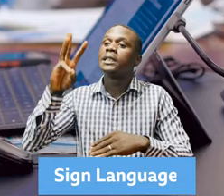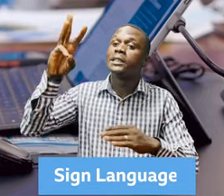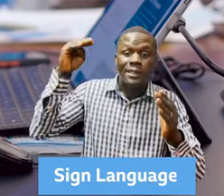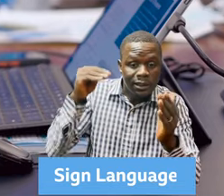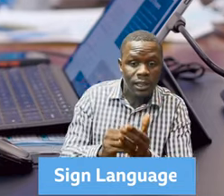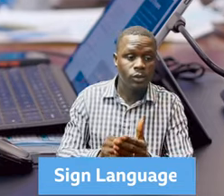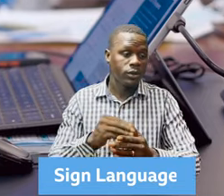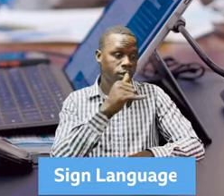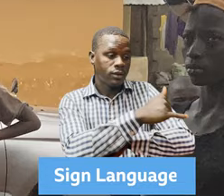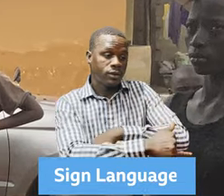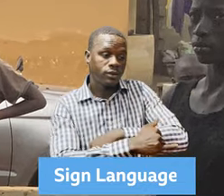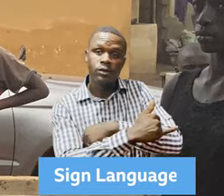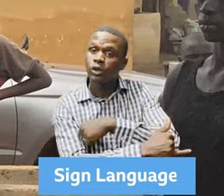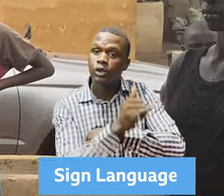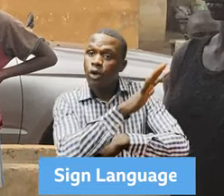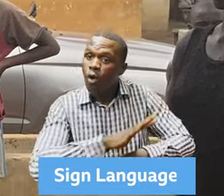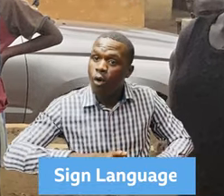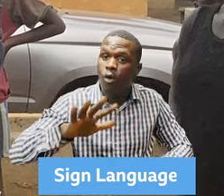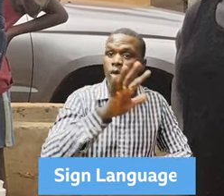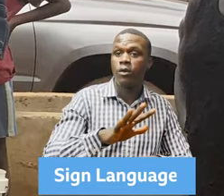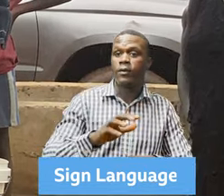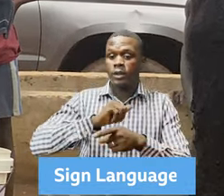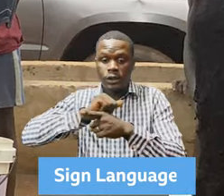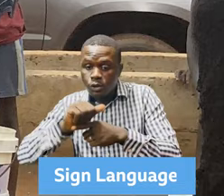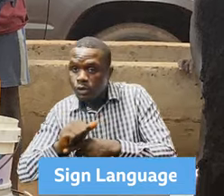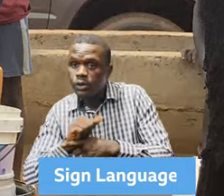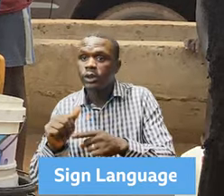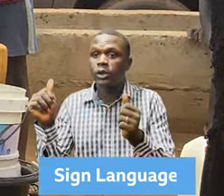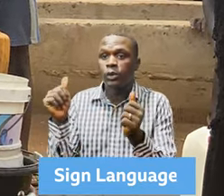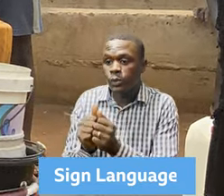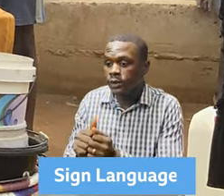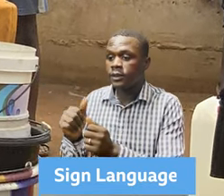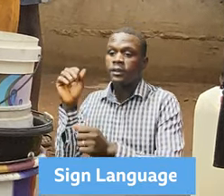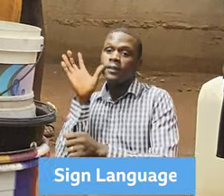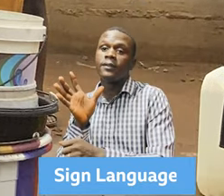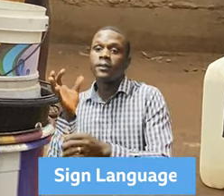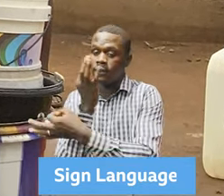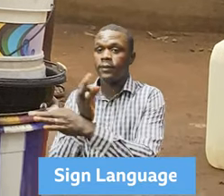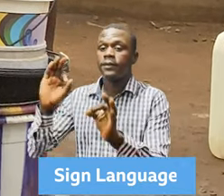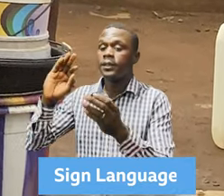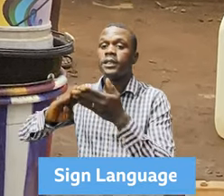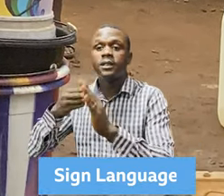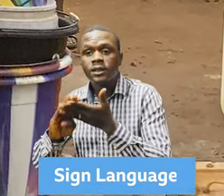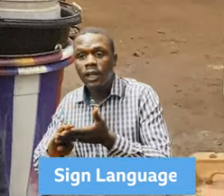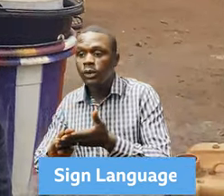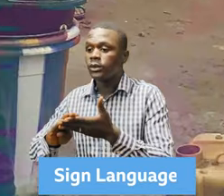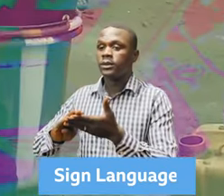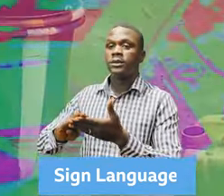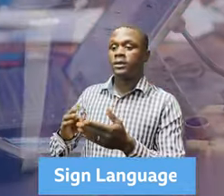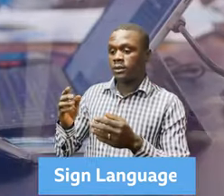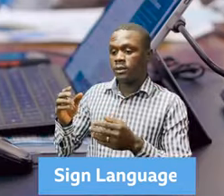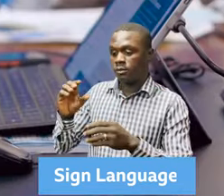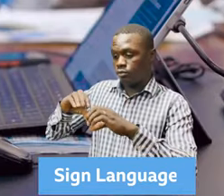across the country have been trained. Partnership with Freetown City Council is allowing us to construct 40 water kiosks